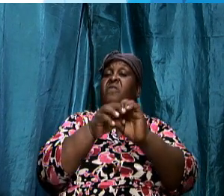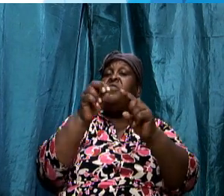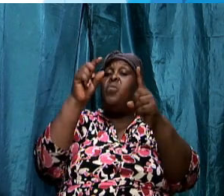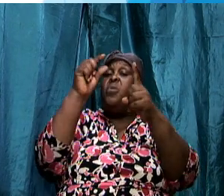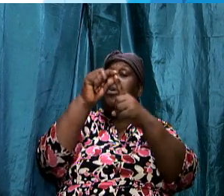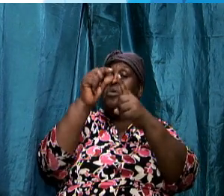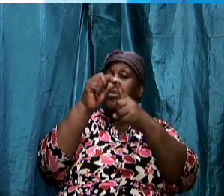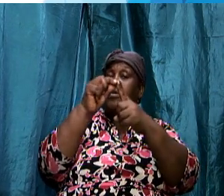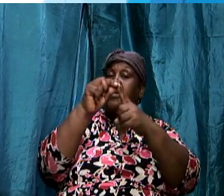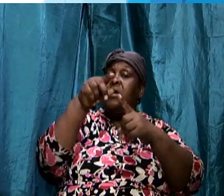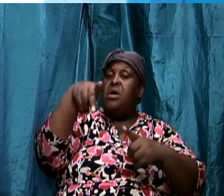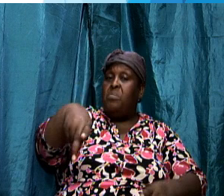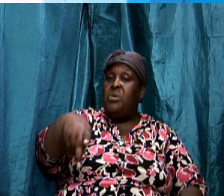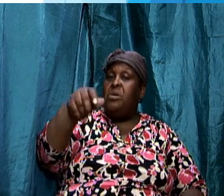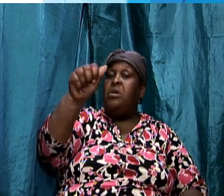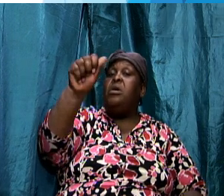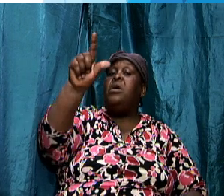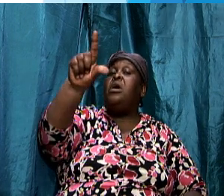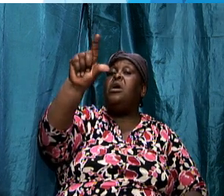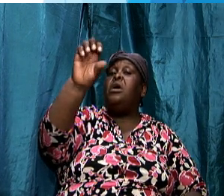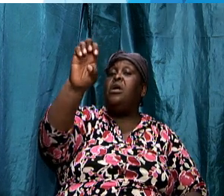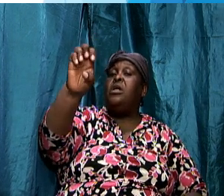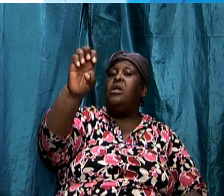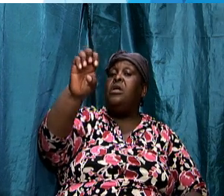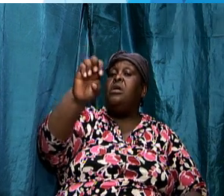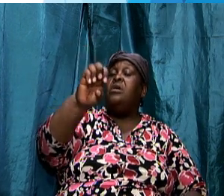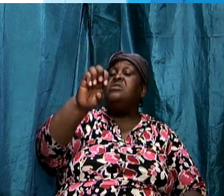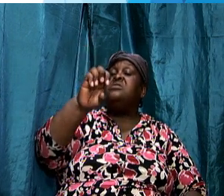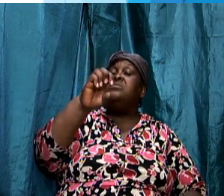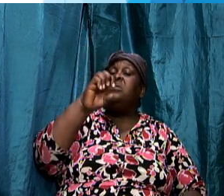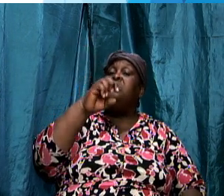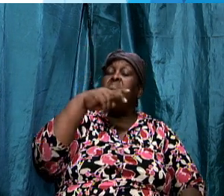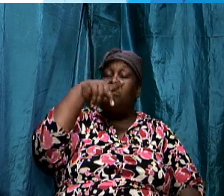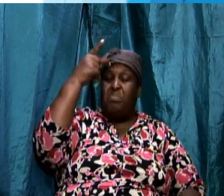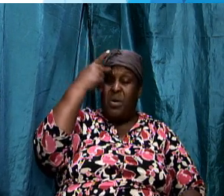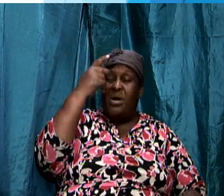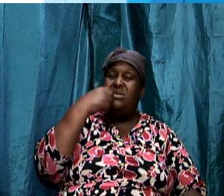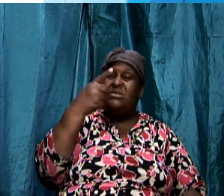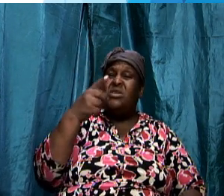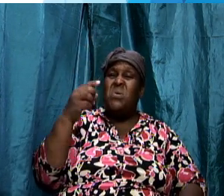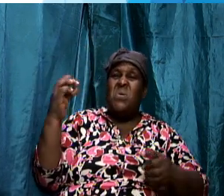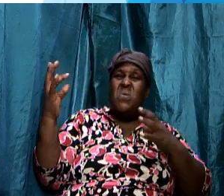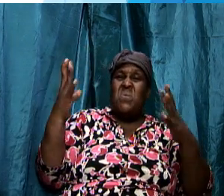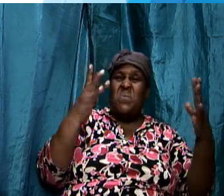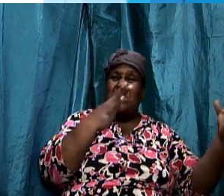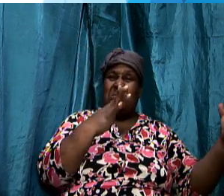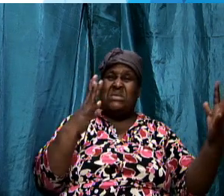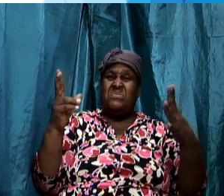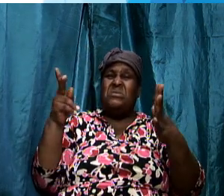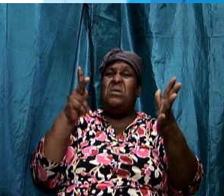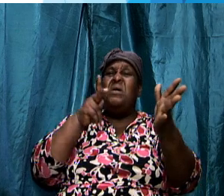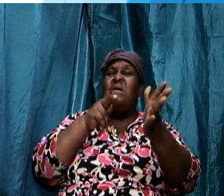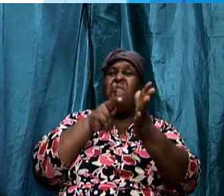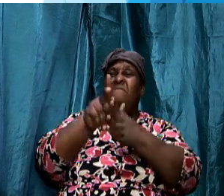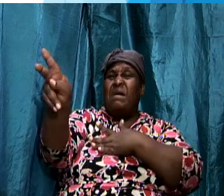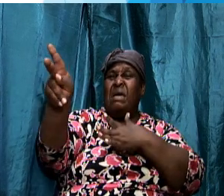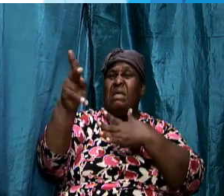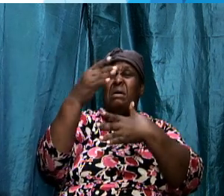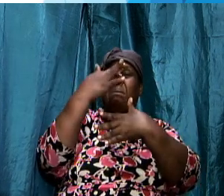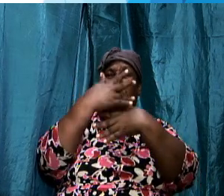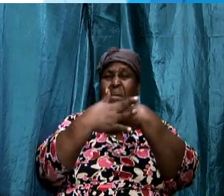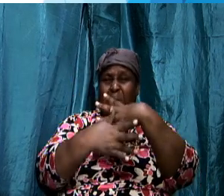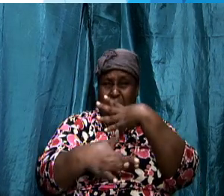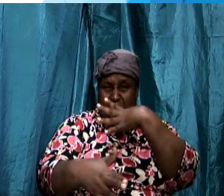paul spoke that we wrestle he was talking about a violent bloody